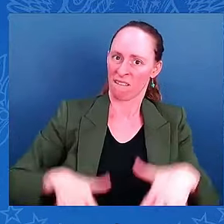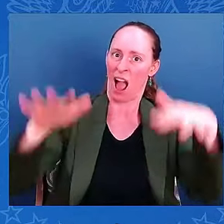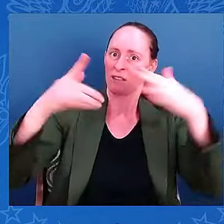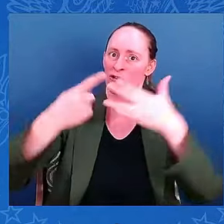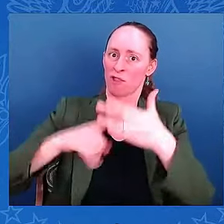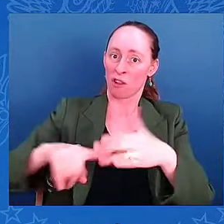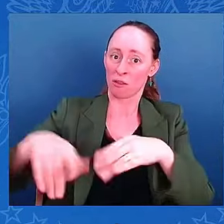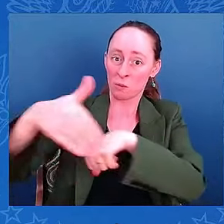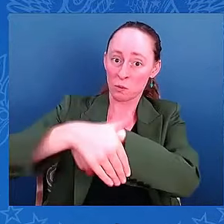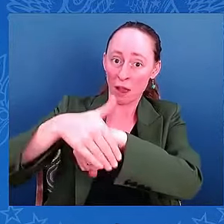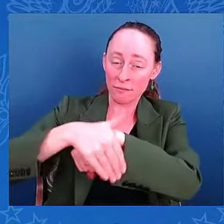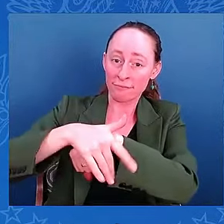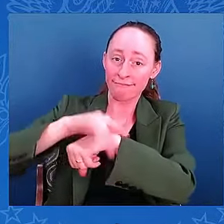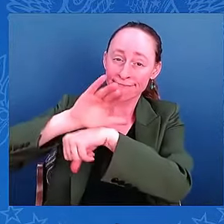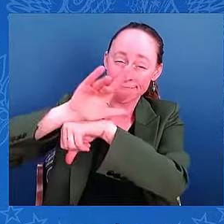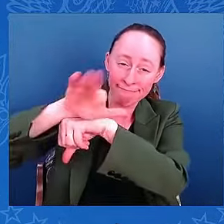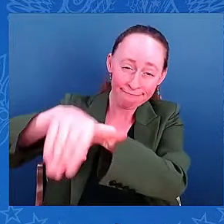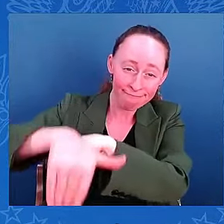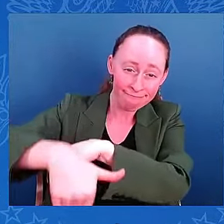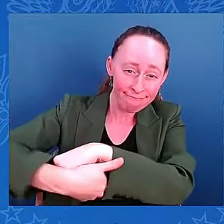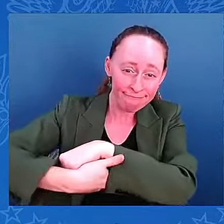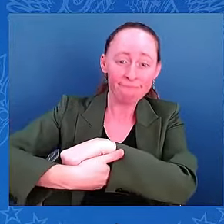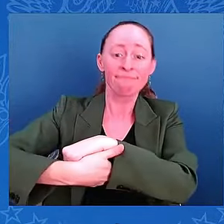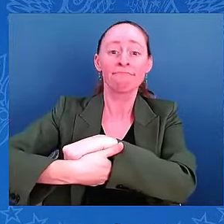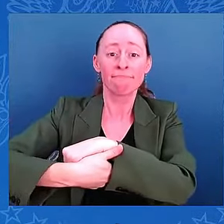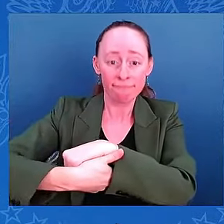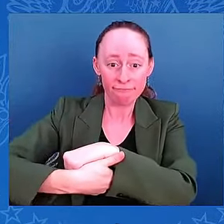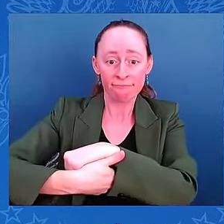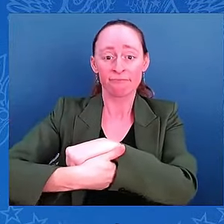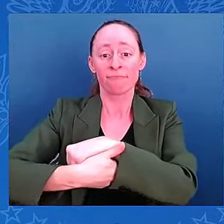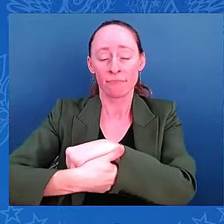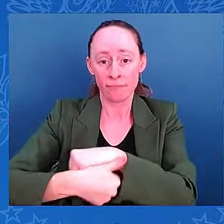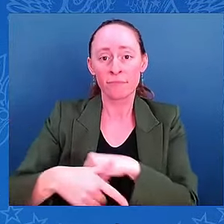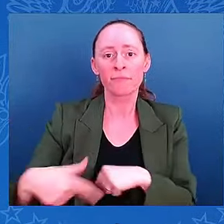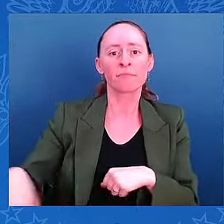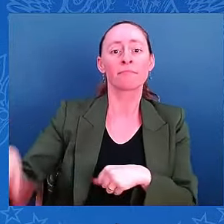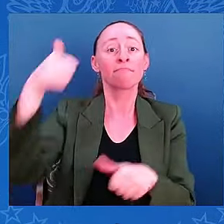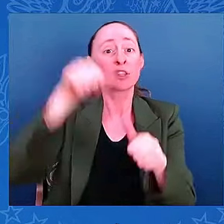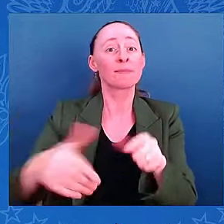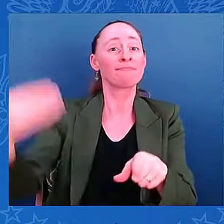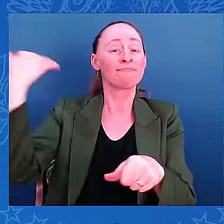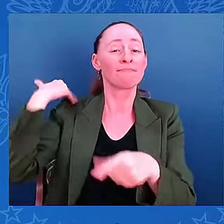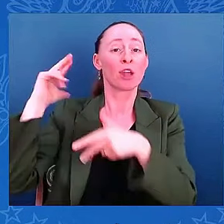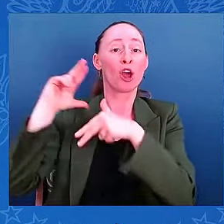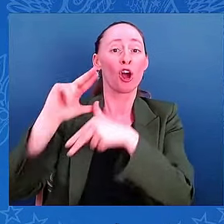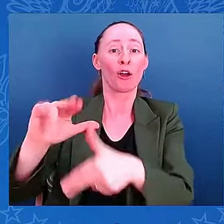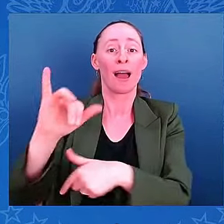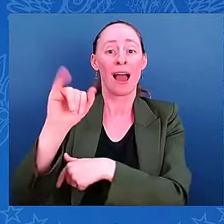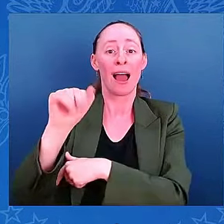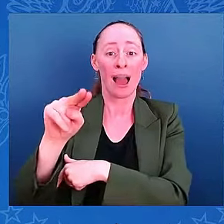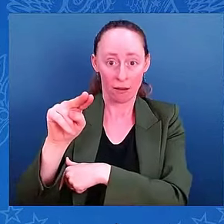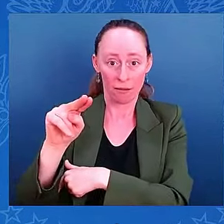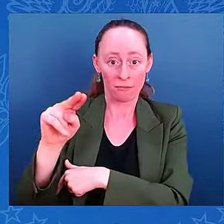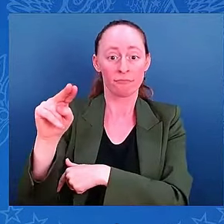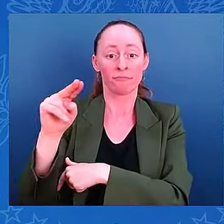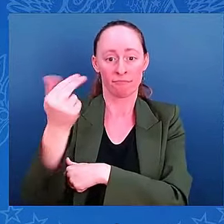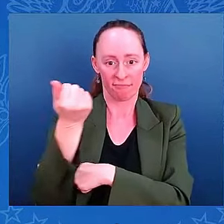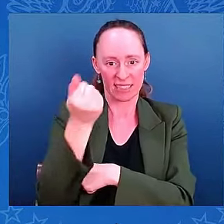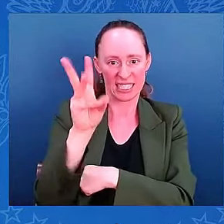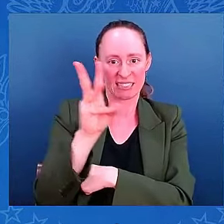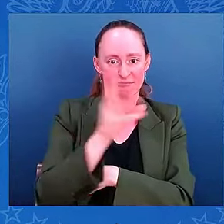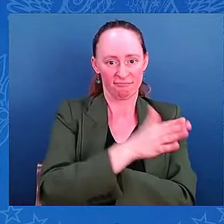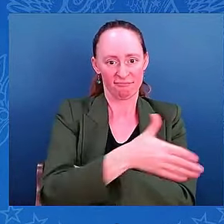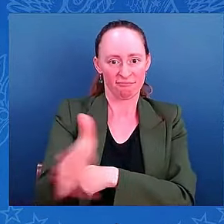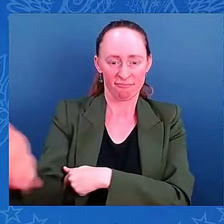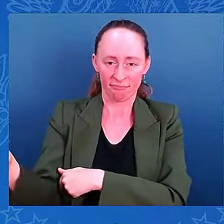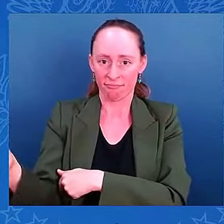about 16 people in Hurricane Ian to that same type of flooding. So there's a tremendous risk to both life and property there. I do want